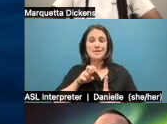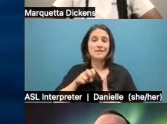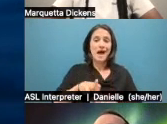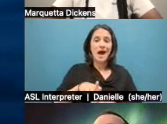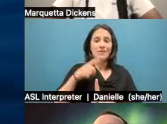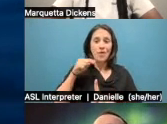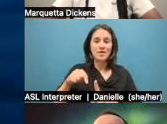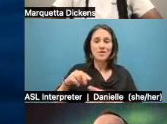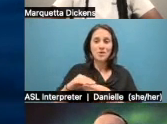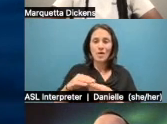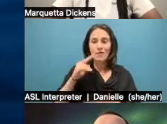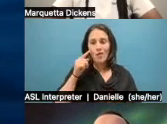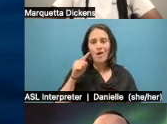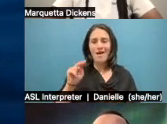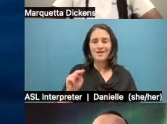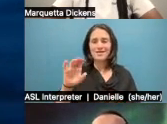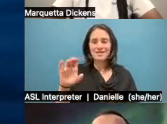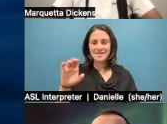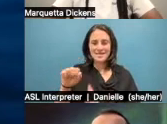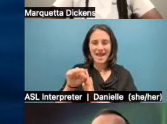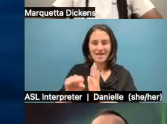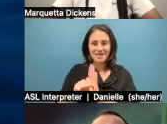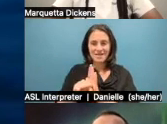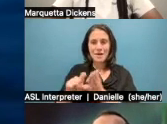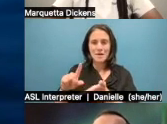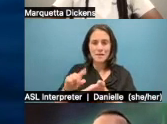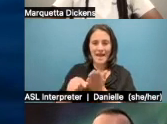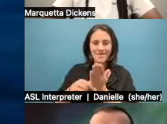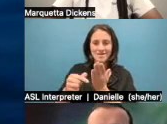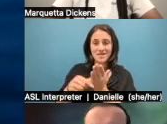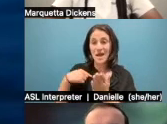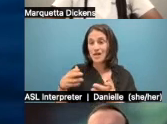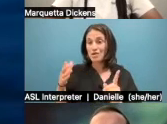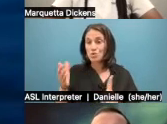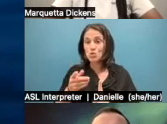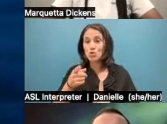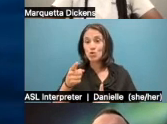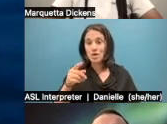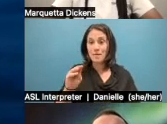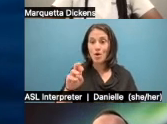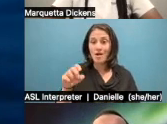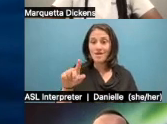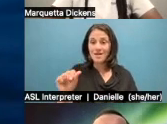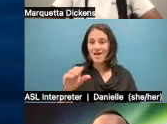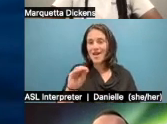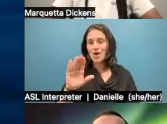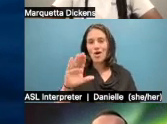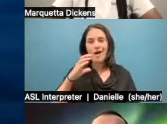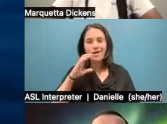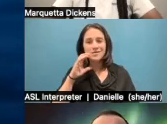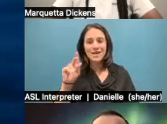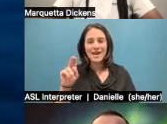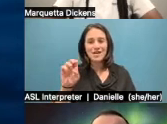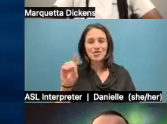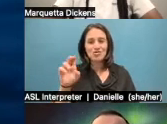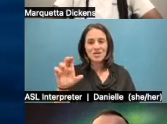where I was introduced to Marquetta and her cousin Kendrick. And, you know, we met and